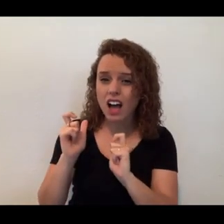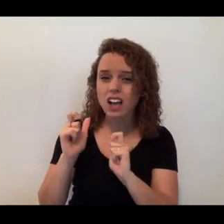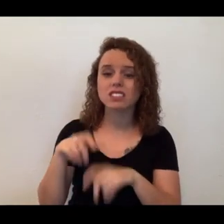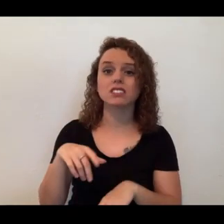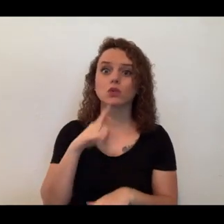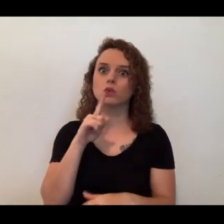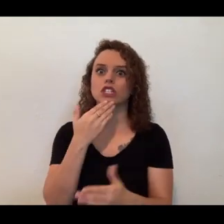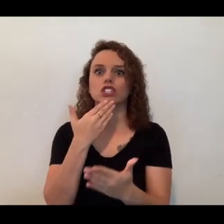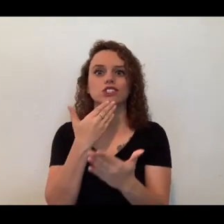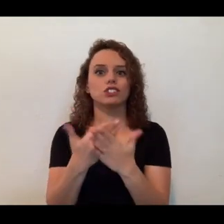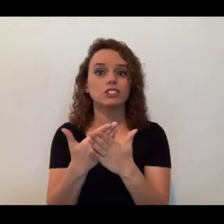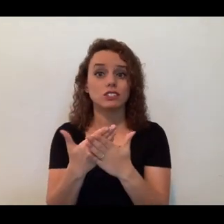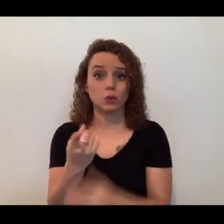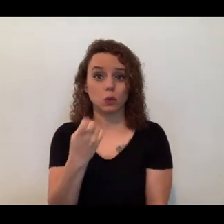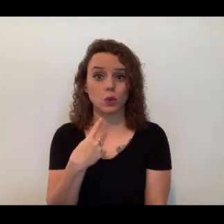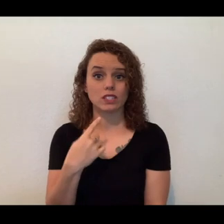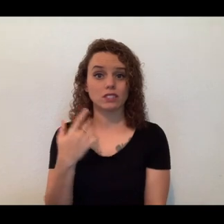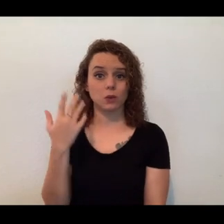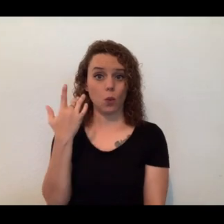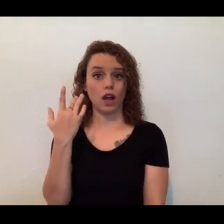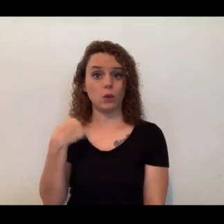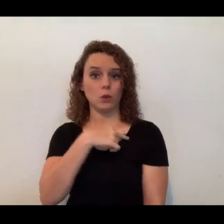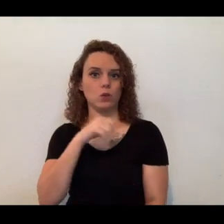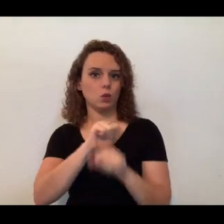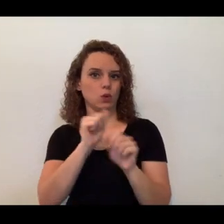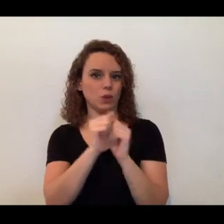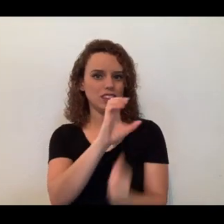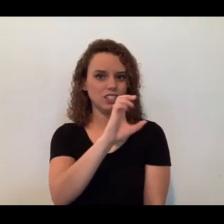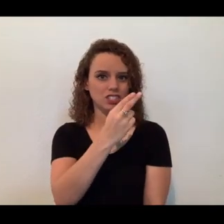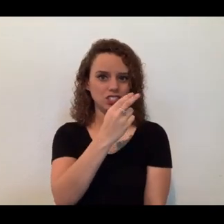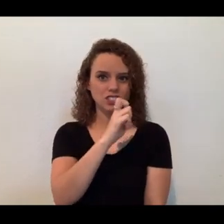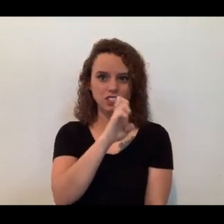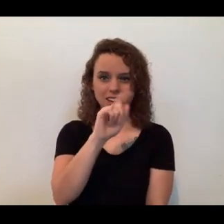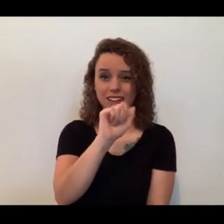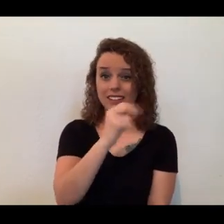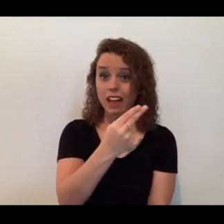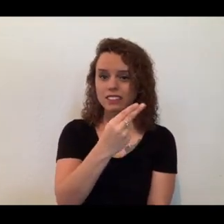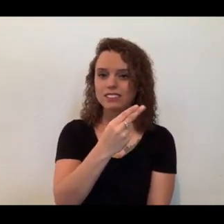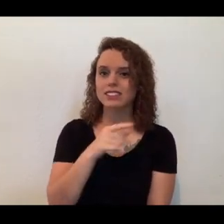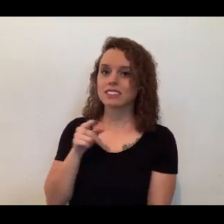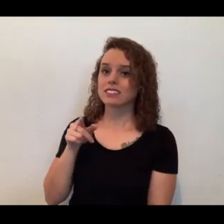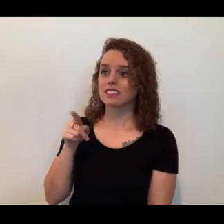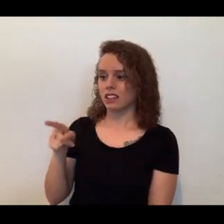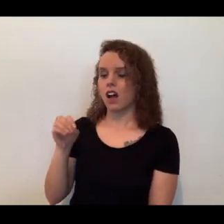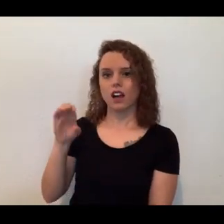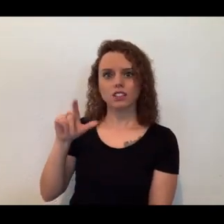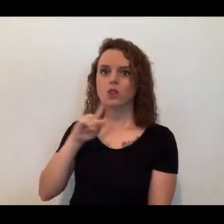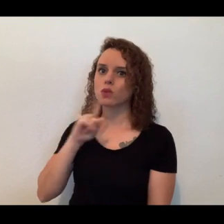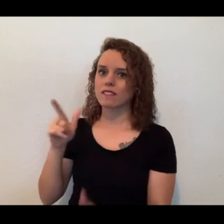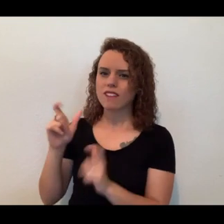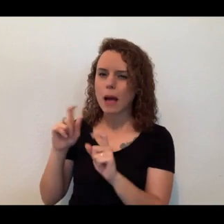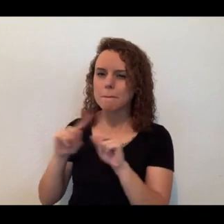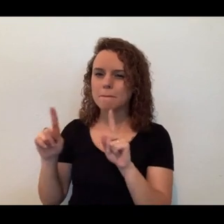question, especially for us, because we also work with cheetahs in our department. And I'll tell you that ocelots are really quick, but they're not